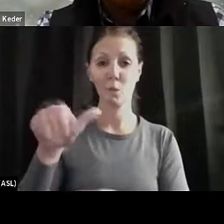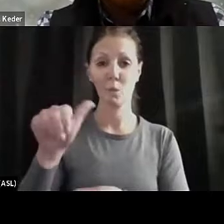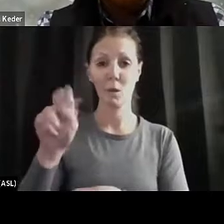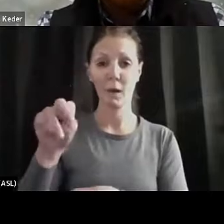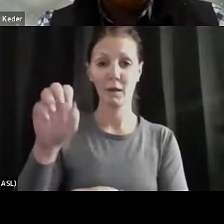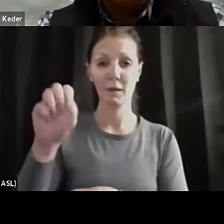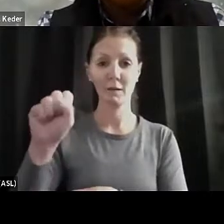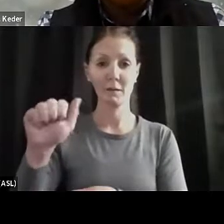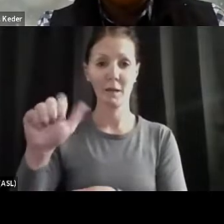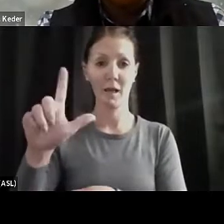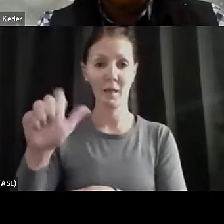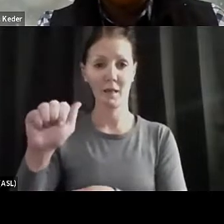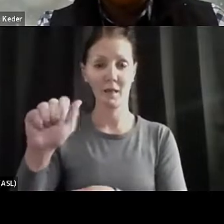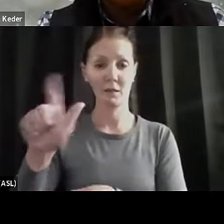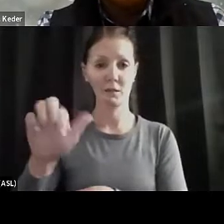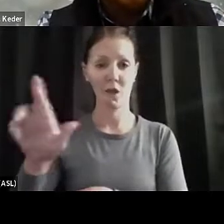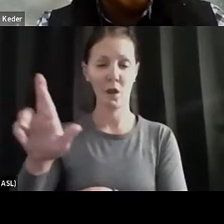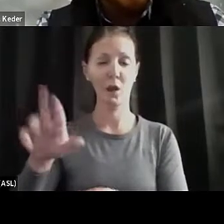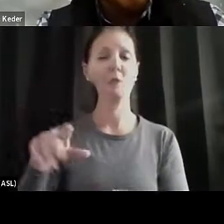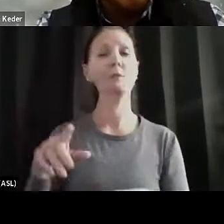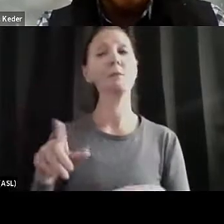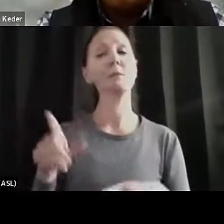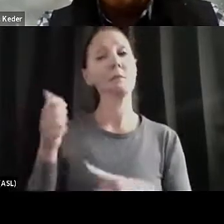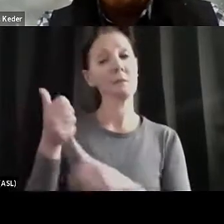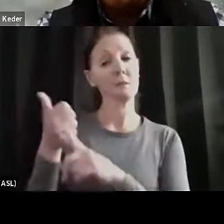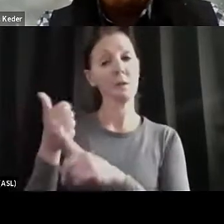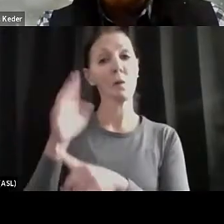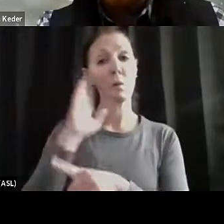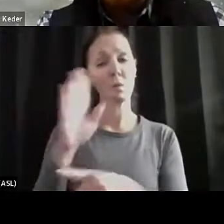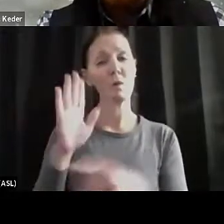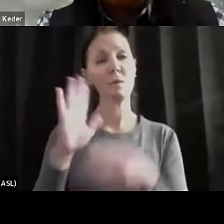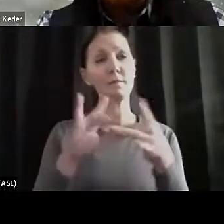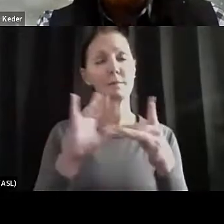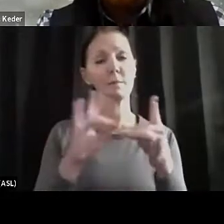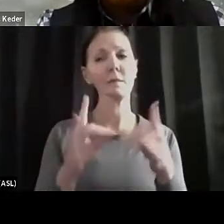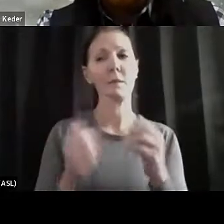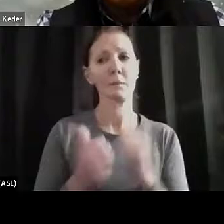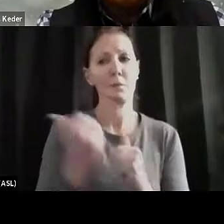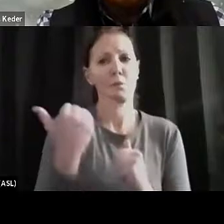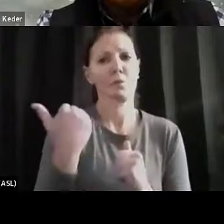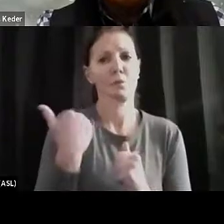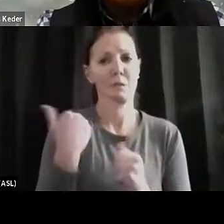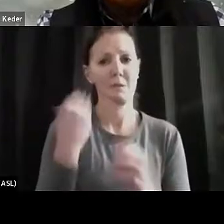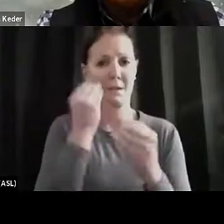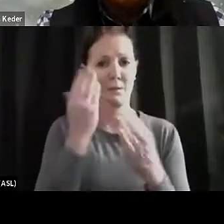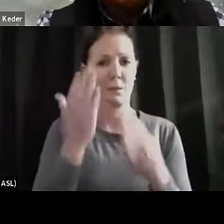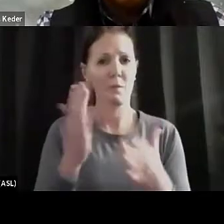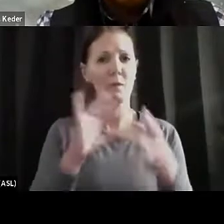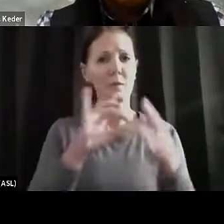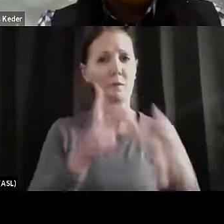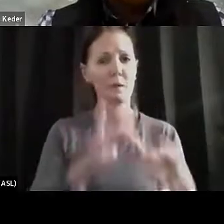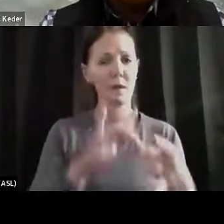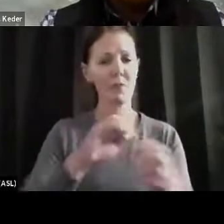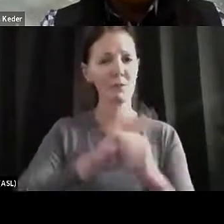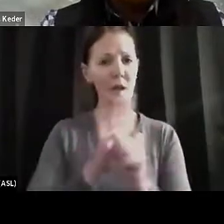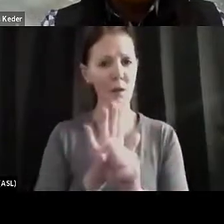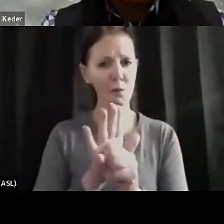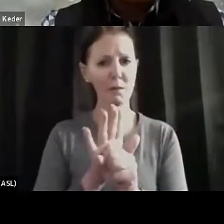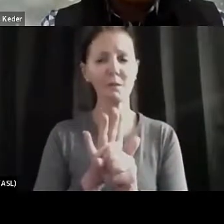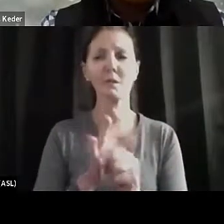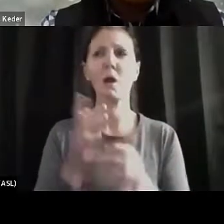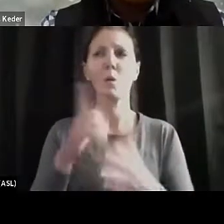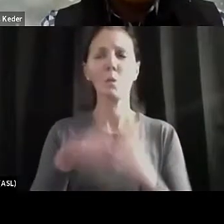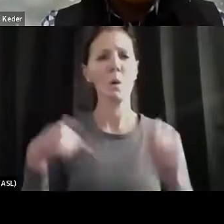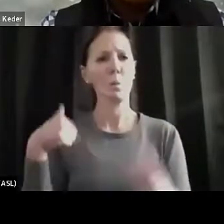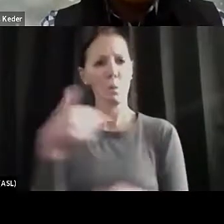who is going to be sharing with us the latest information about the virus and what can we anticipate